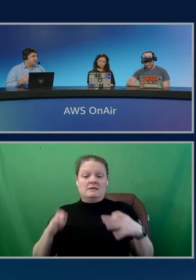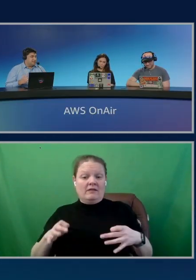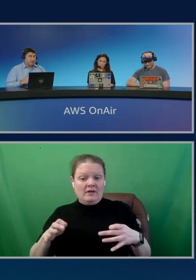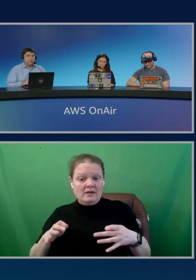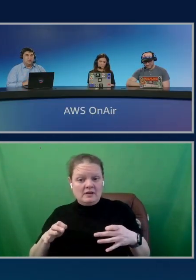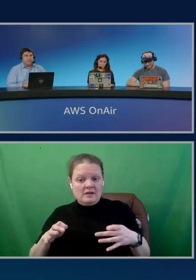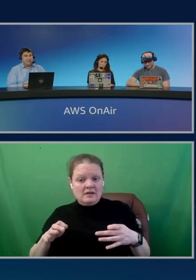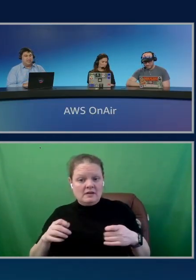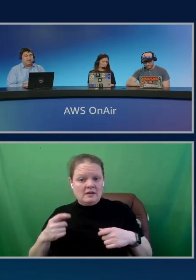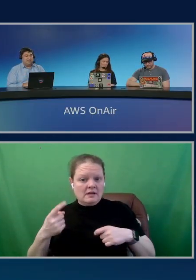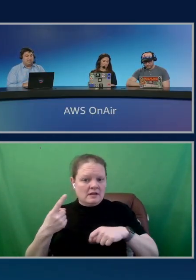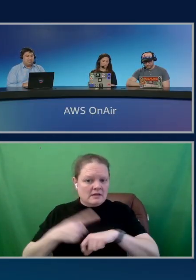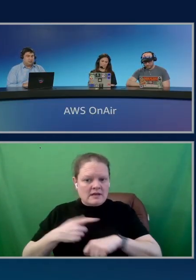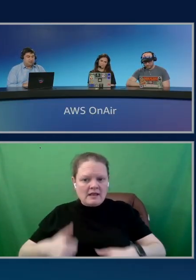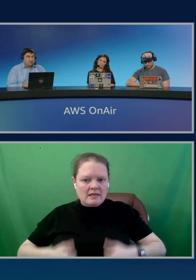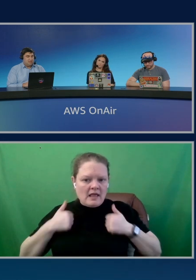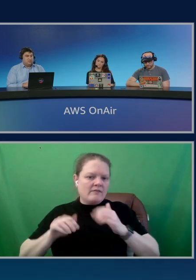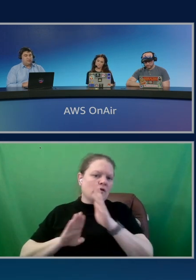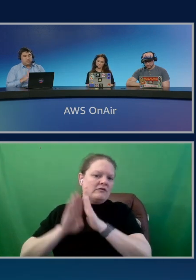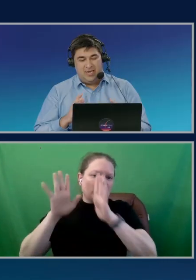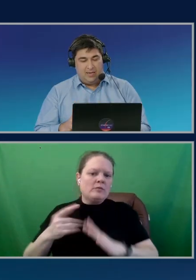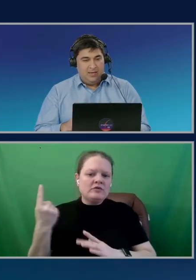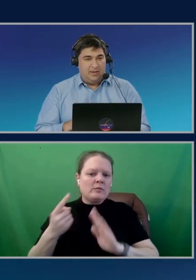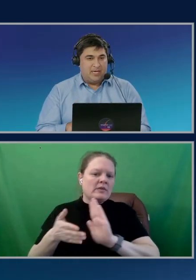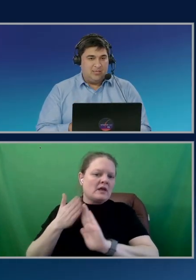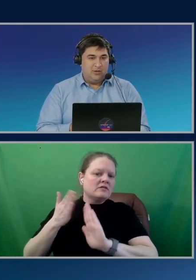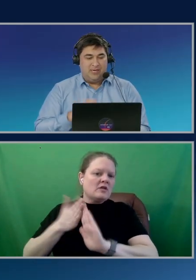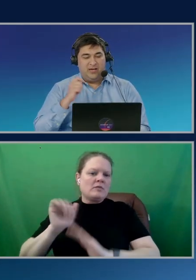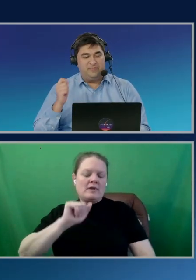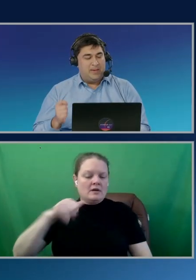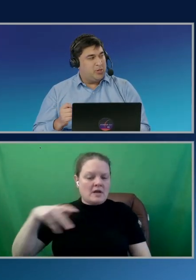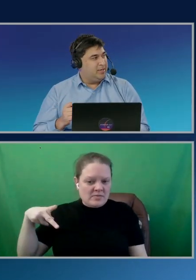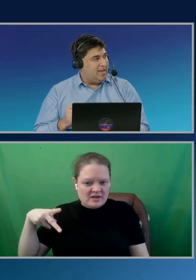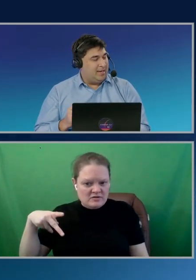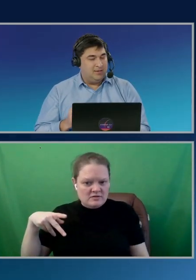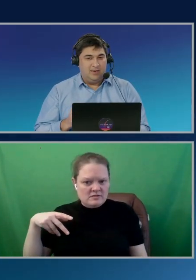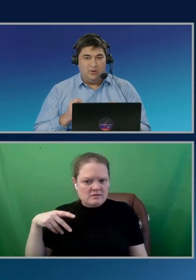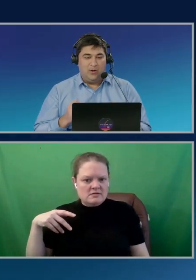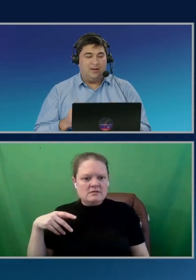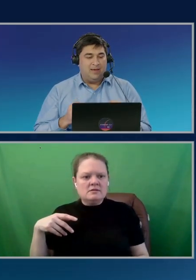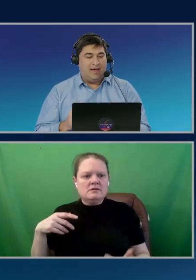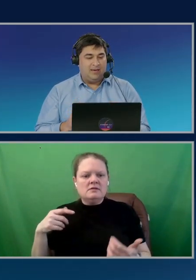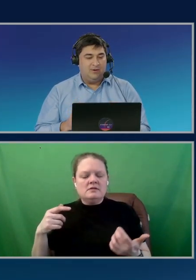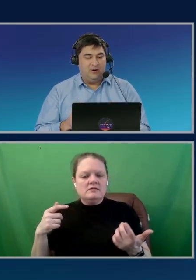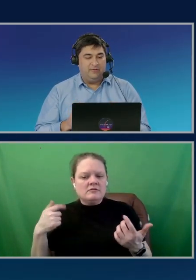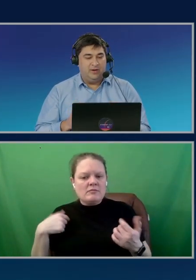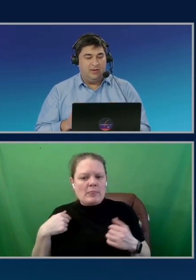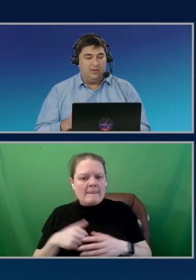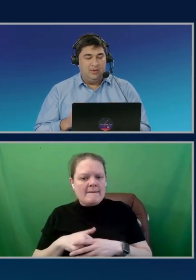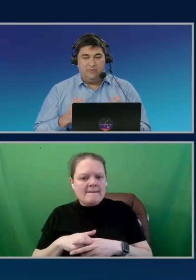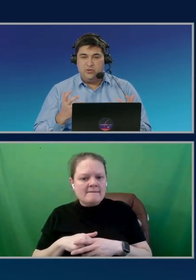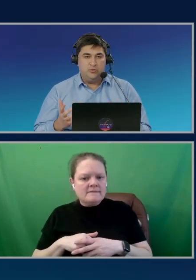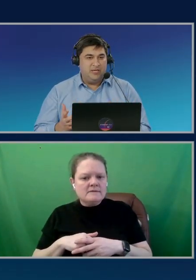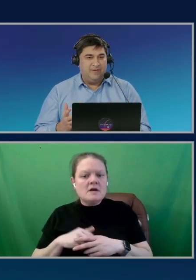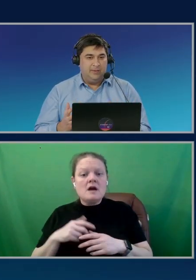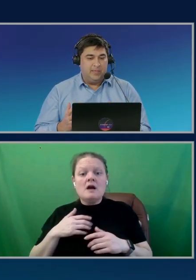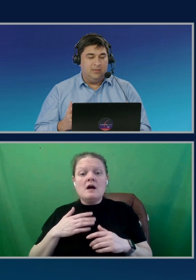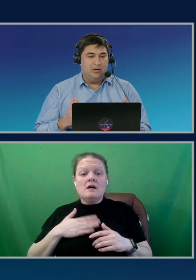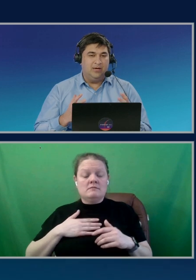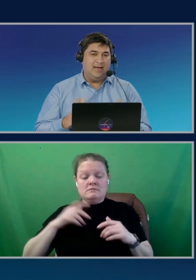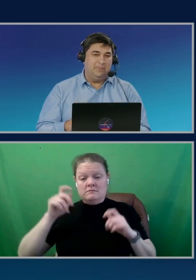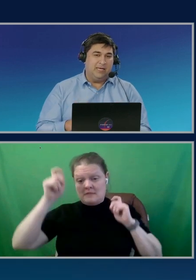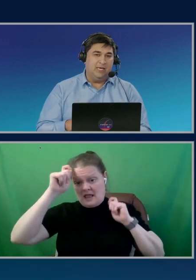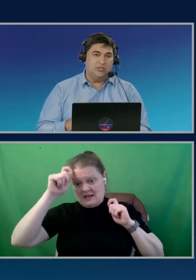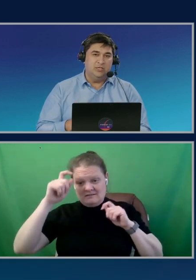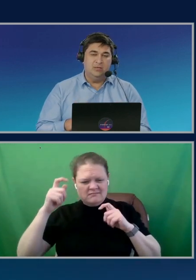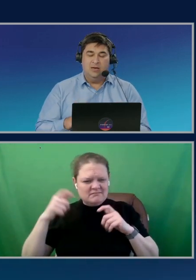developer or someone who's operating that application. So for today, I'm actually going to take off my product hat and wear the hat of a junior developer